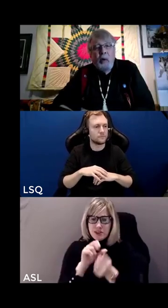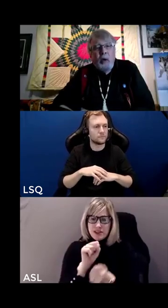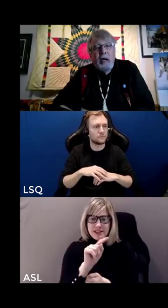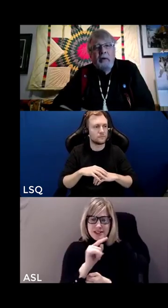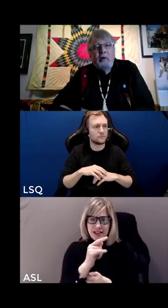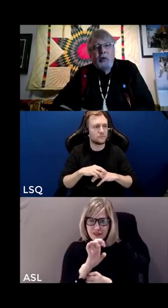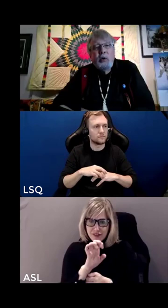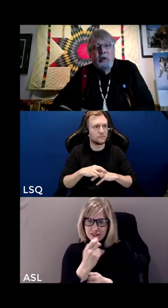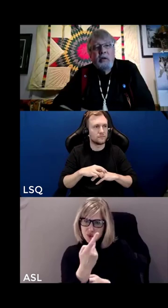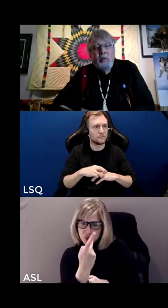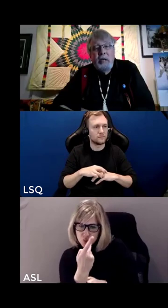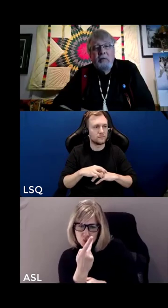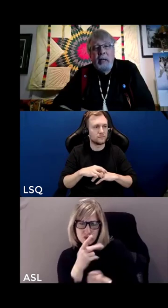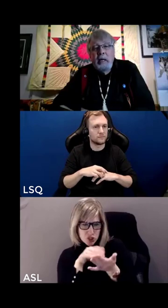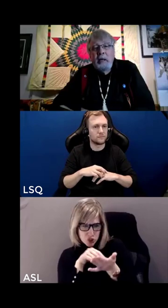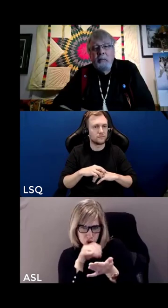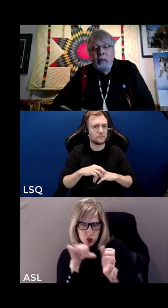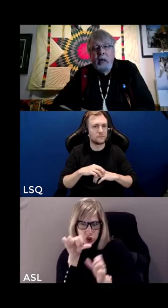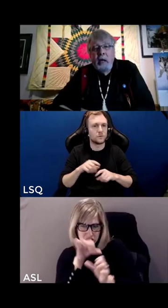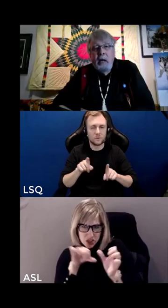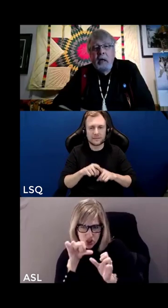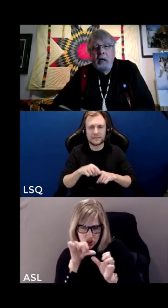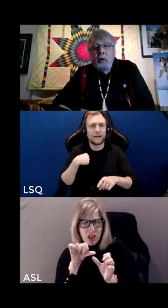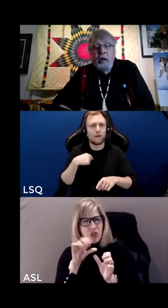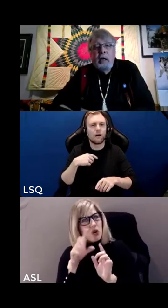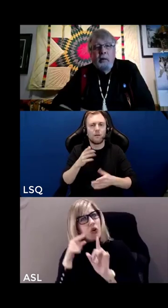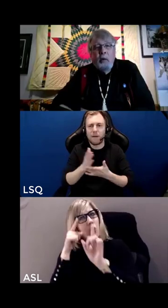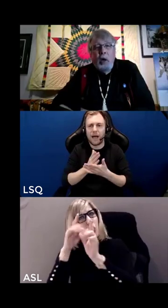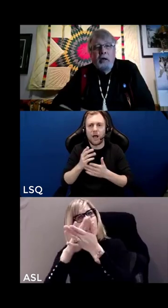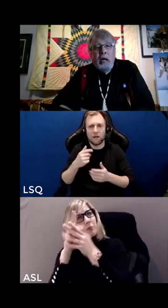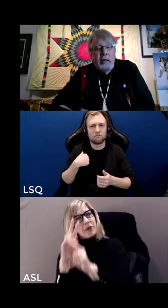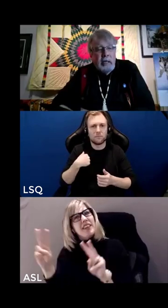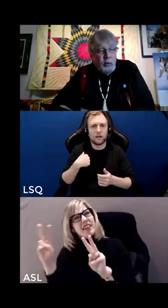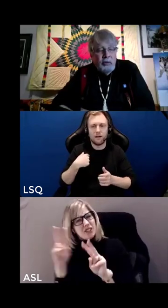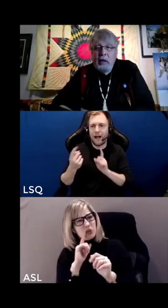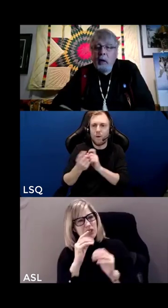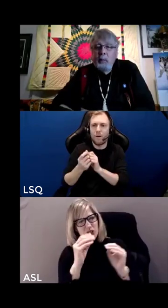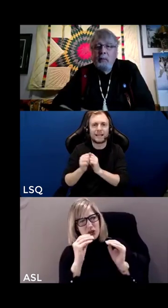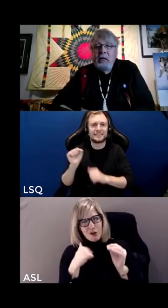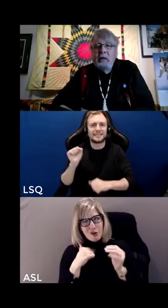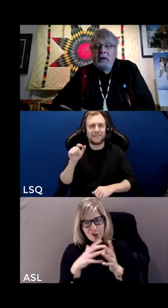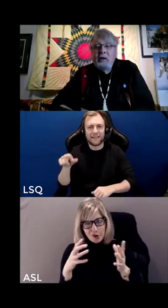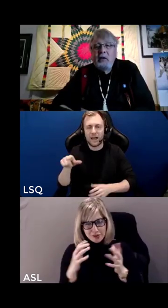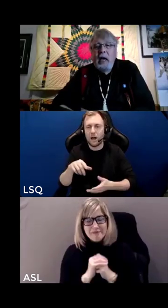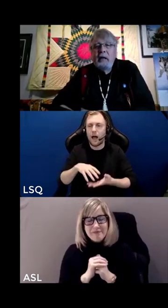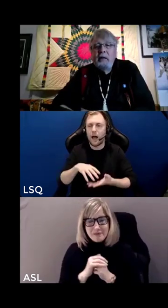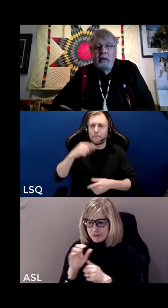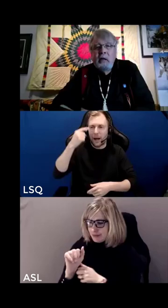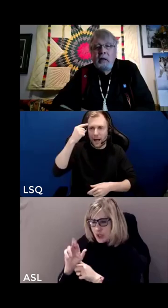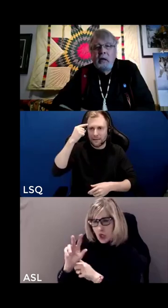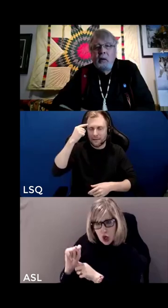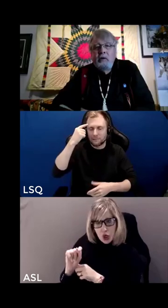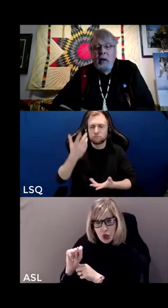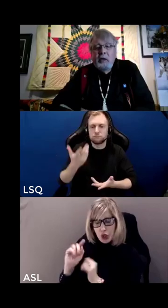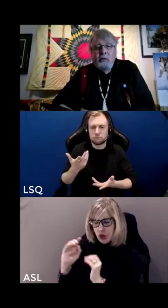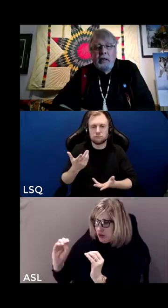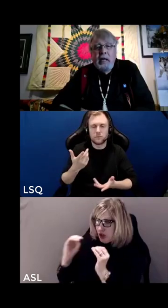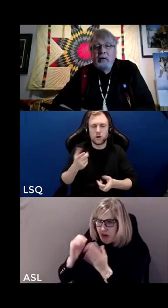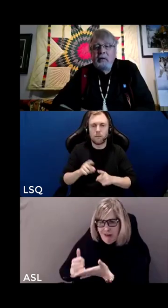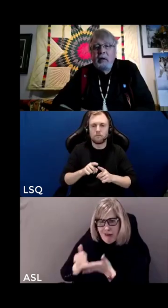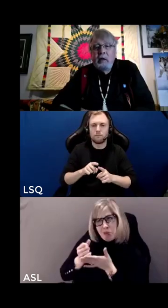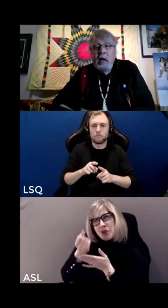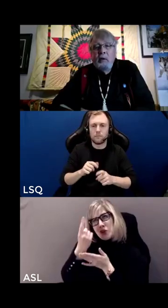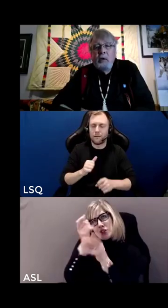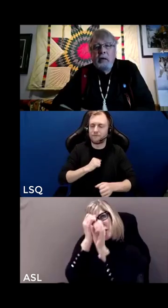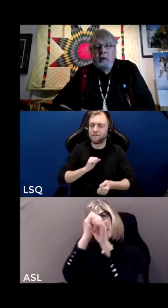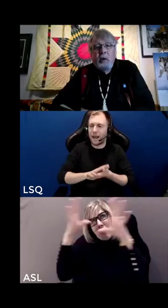about what i have referred to as peacemaking so what what art i think was helping me to understand was much of the